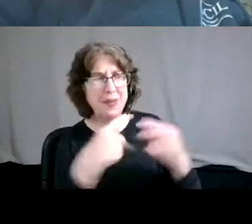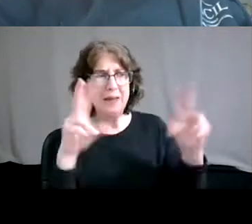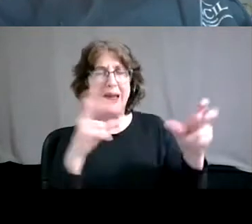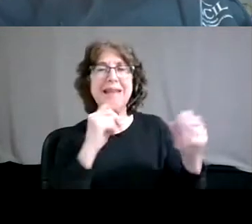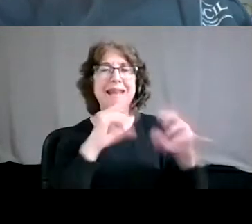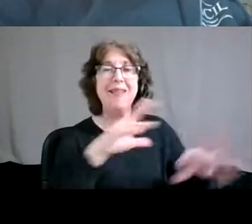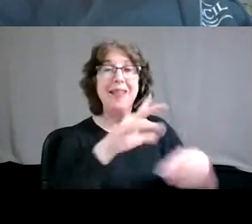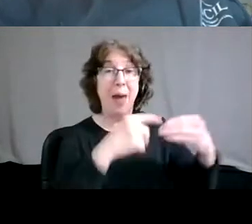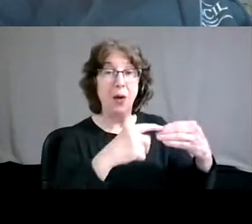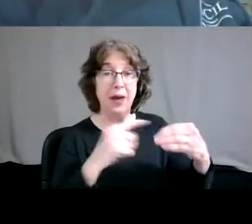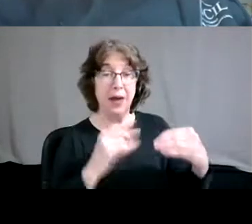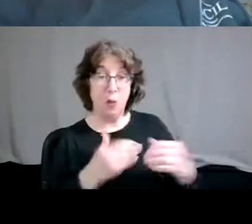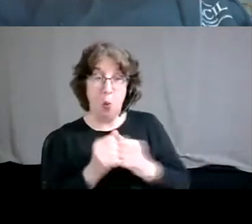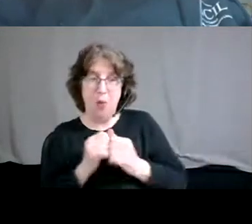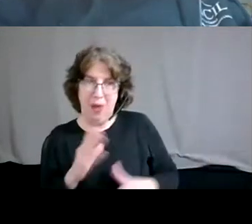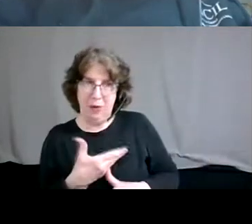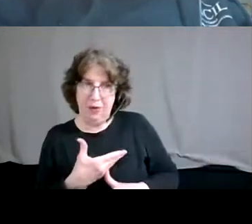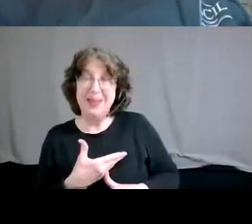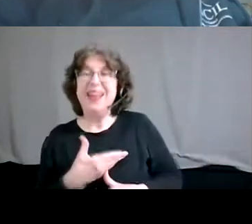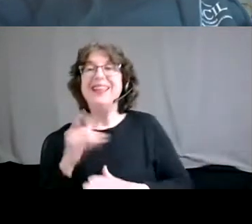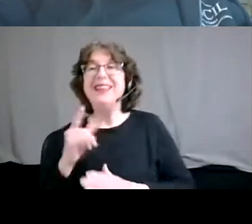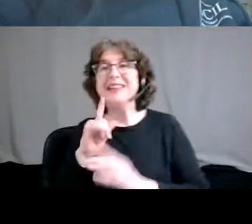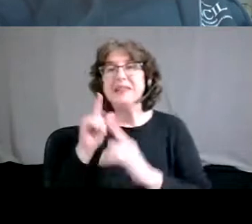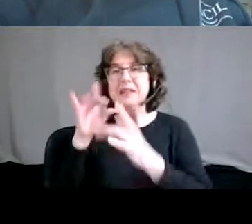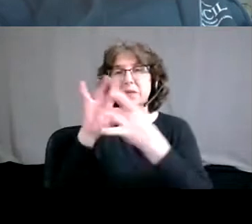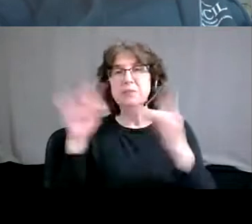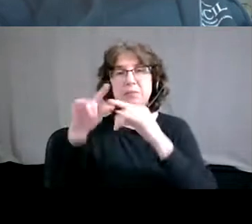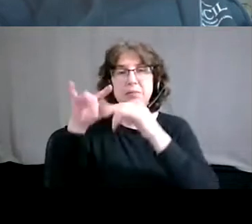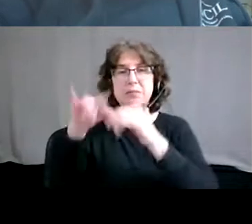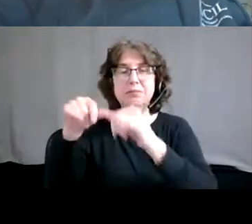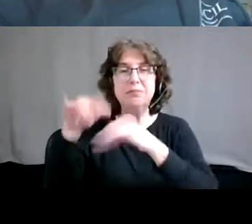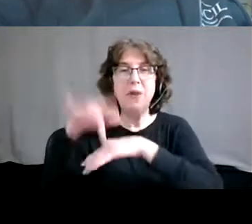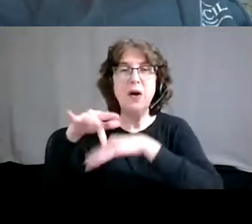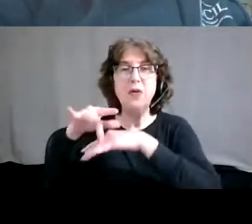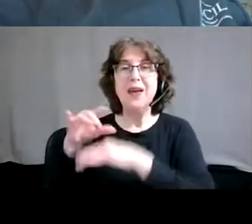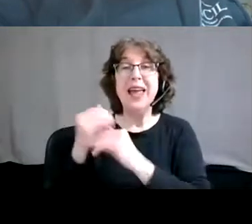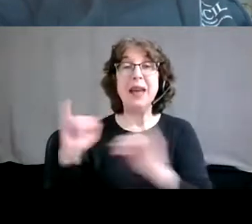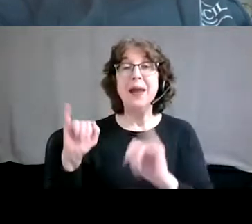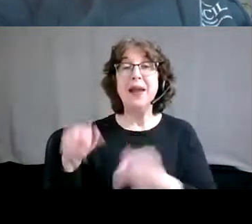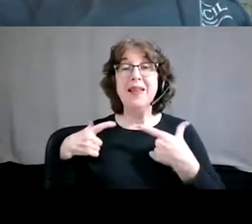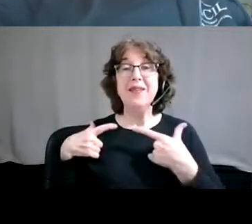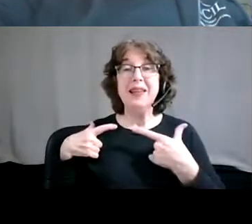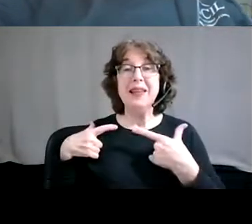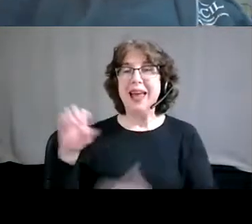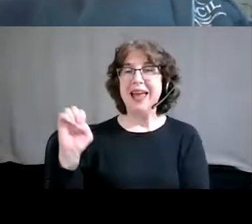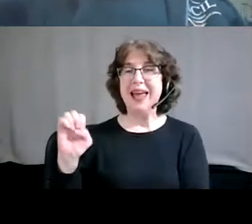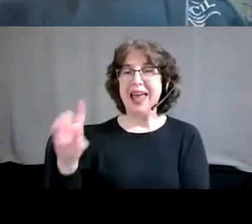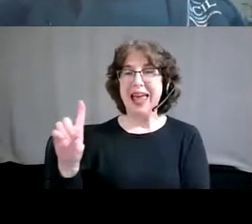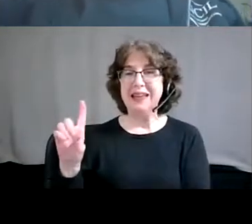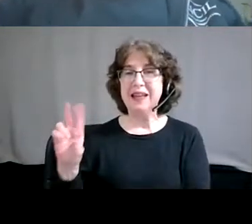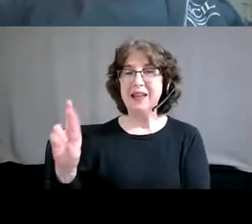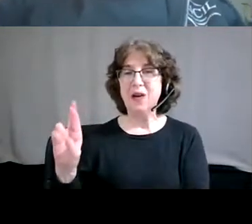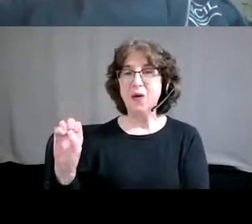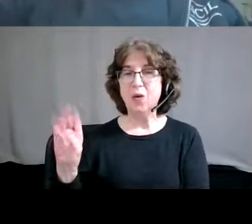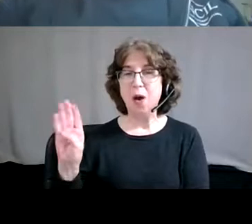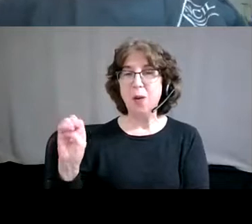considered the mantra of independent living. Um, Ed Roberts, uh, is the one, uh, quoted